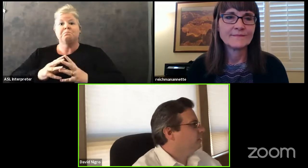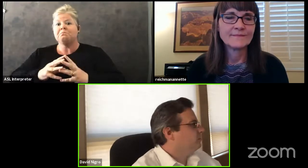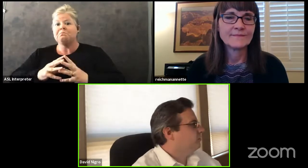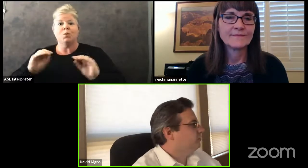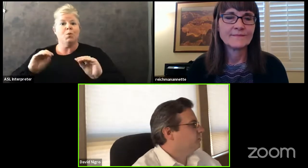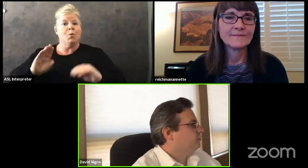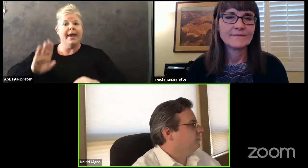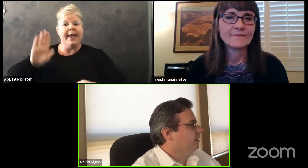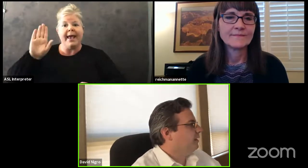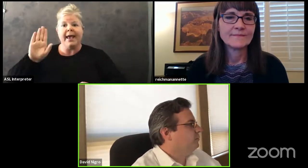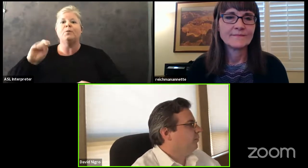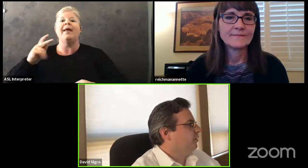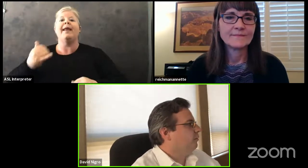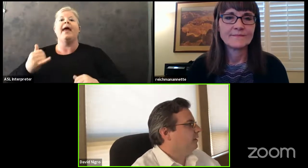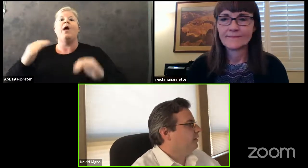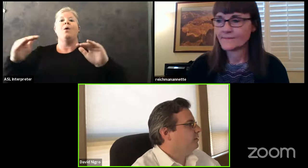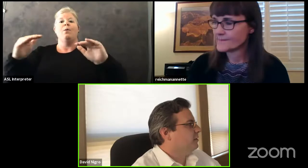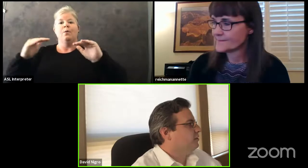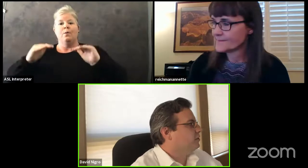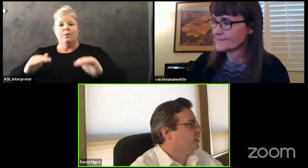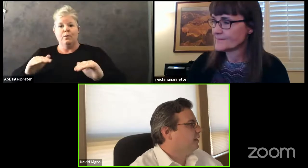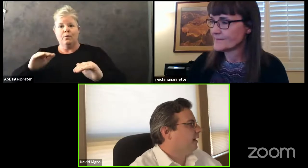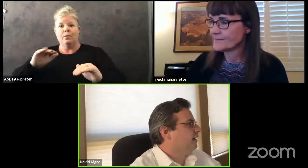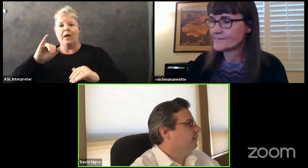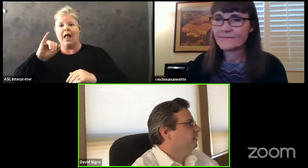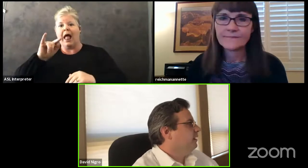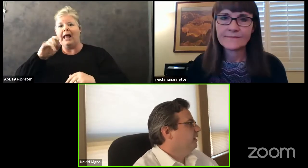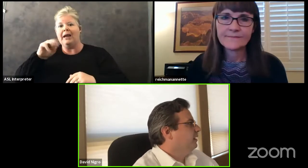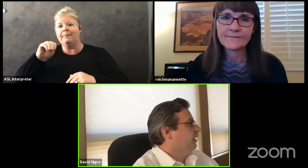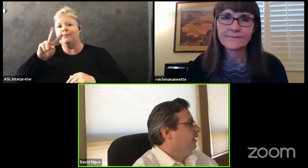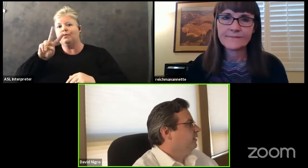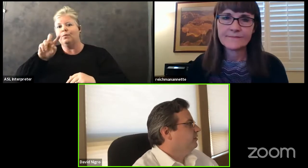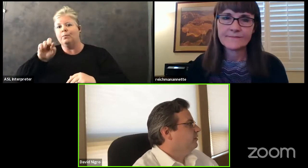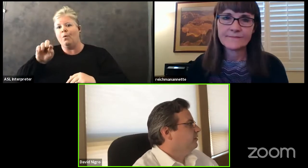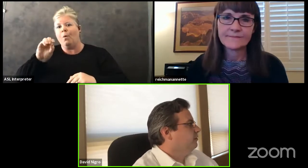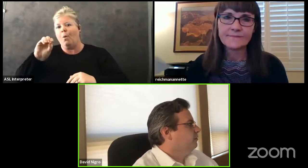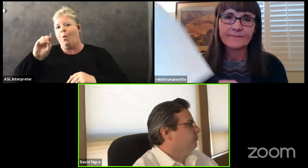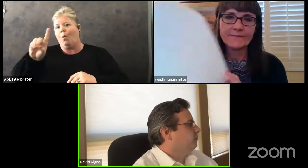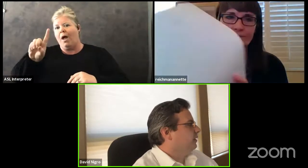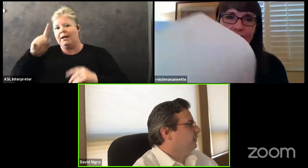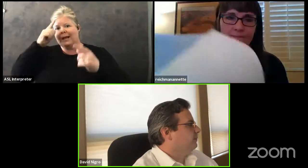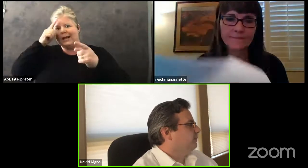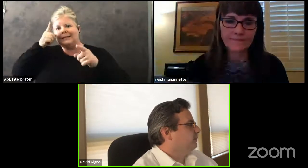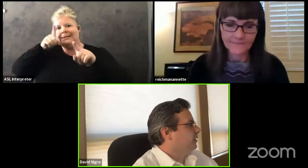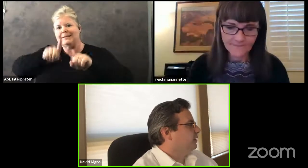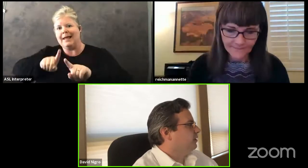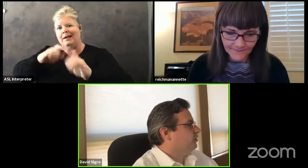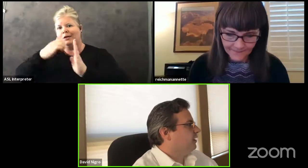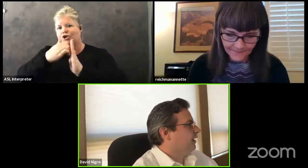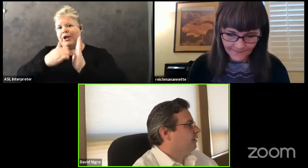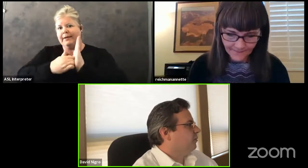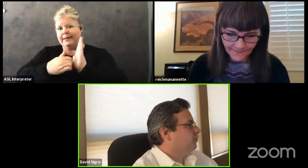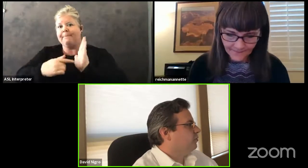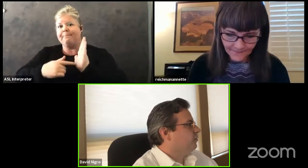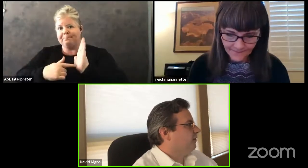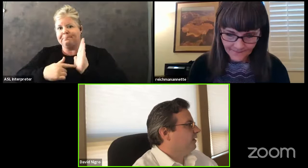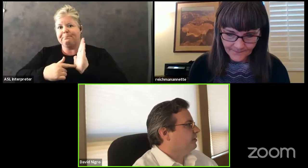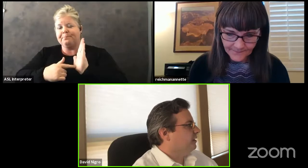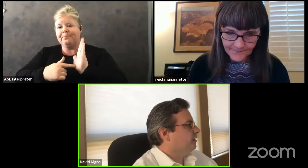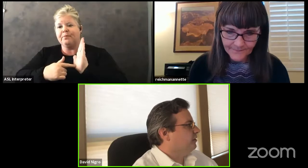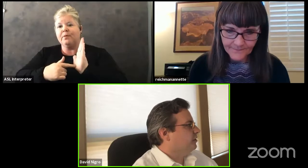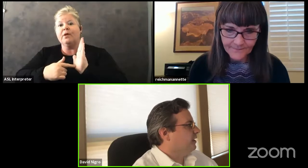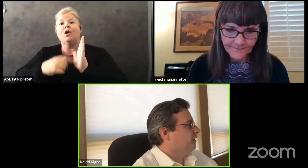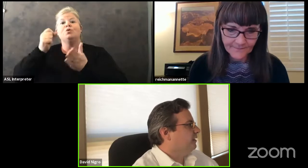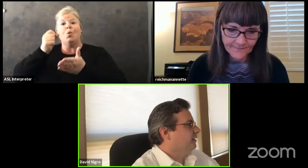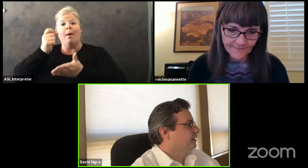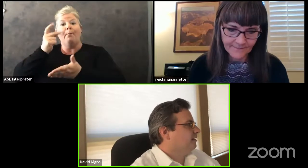We're going to move to item 2.01 consent agenda item. This is to consent agenda item approve of the